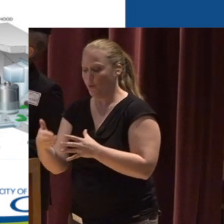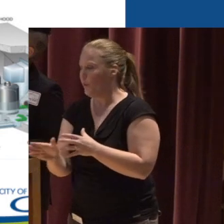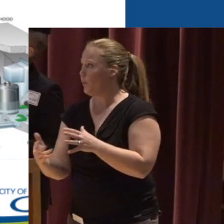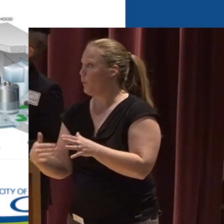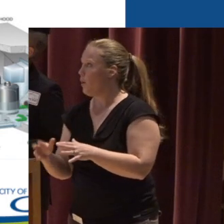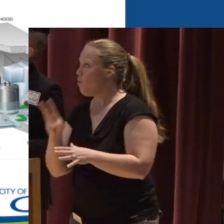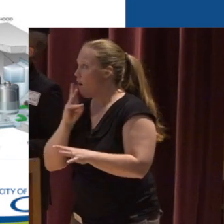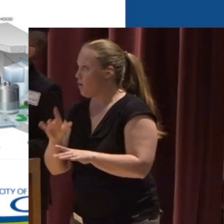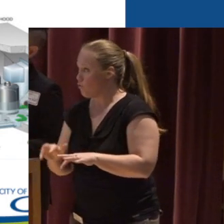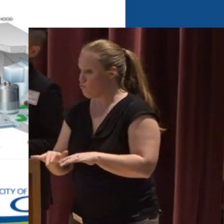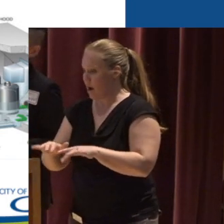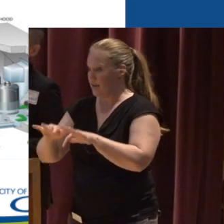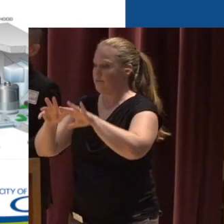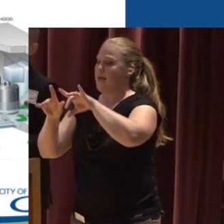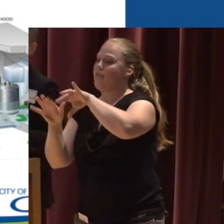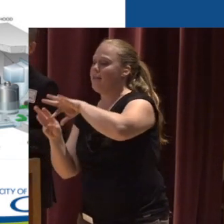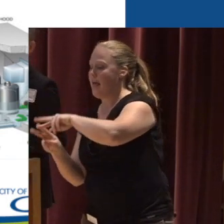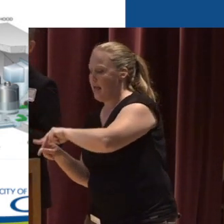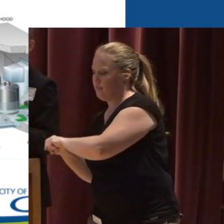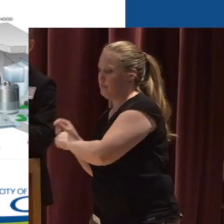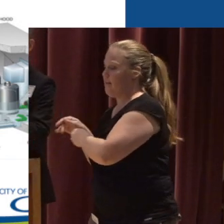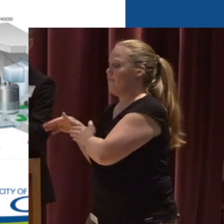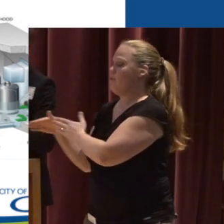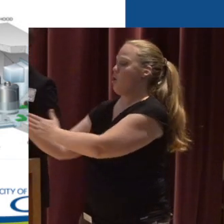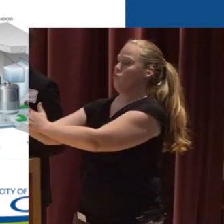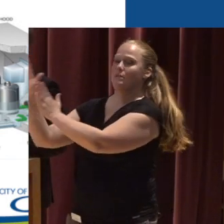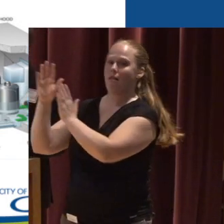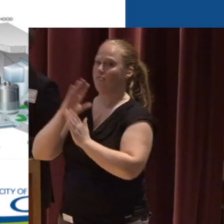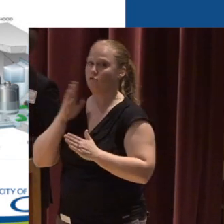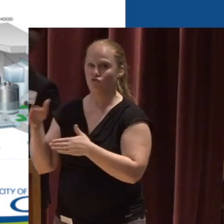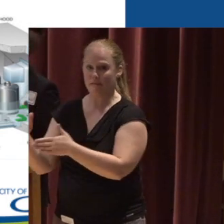rises in that And then passes on out And flows downstream